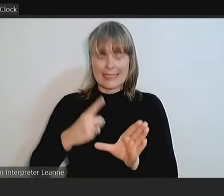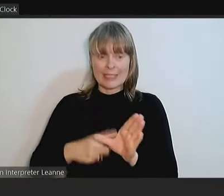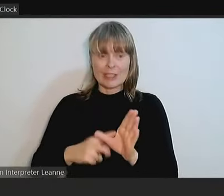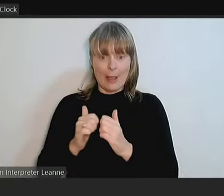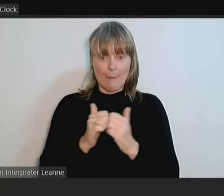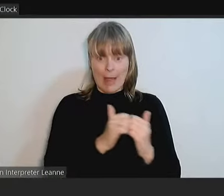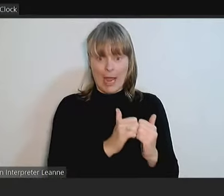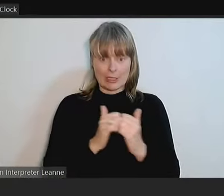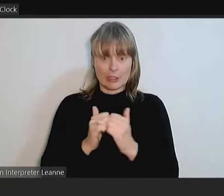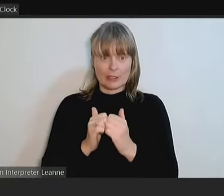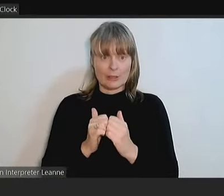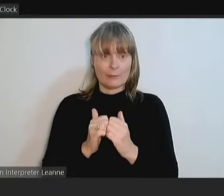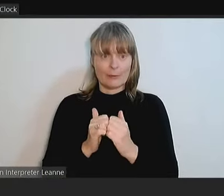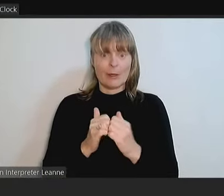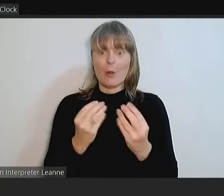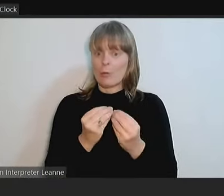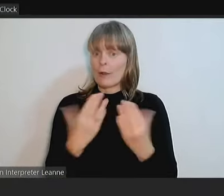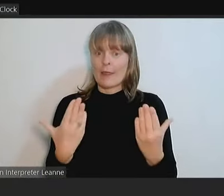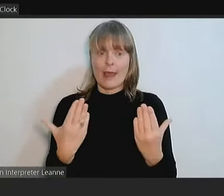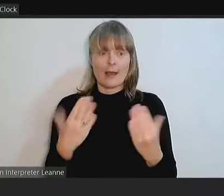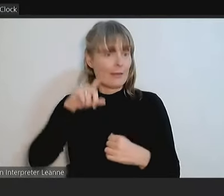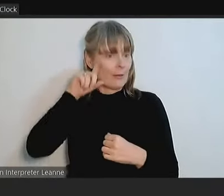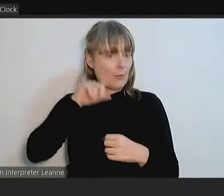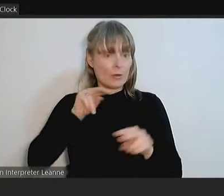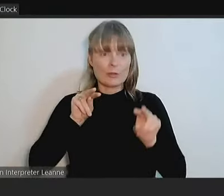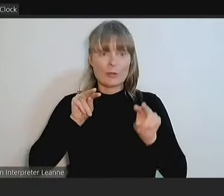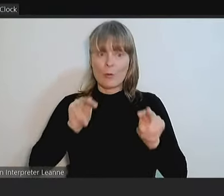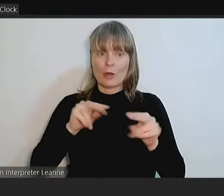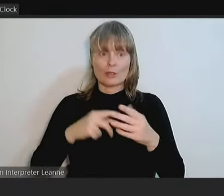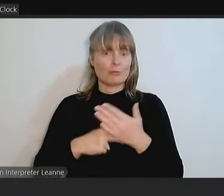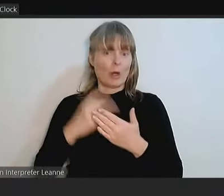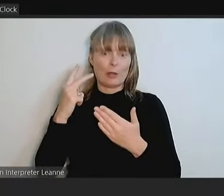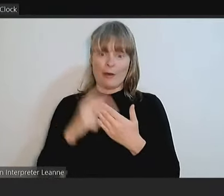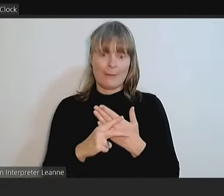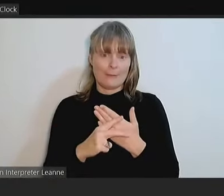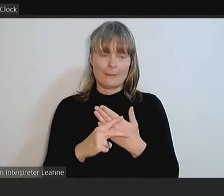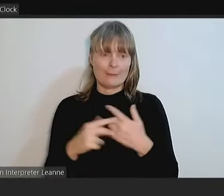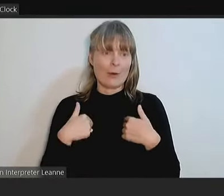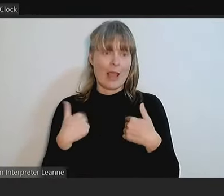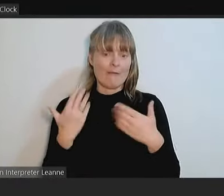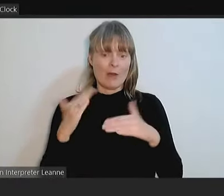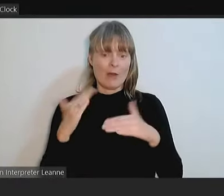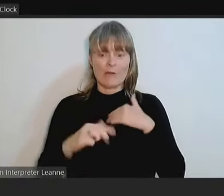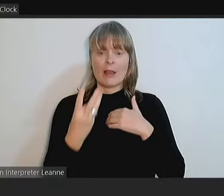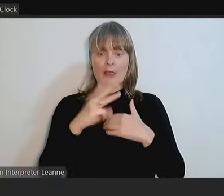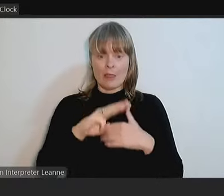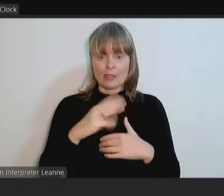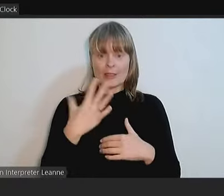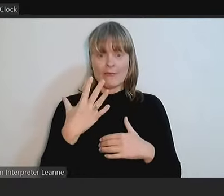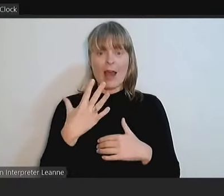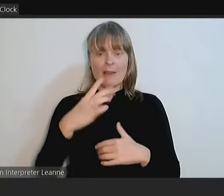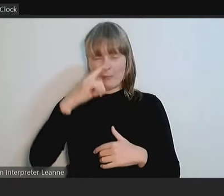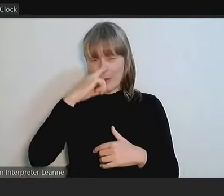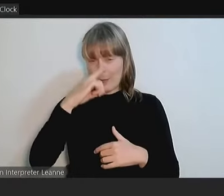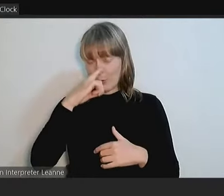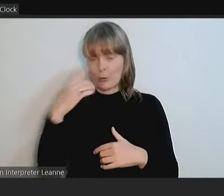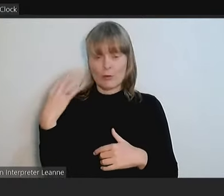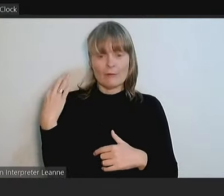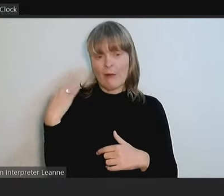the Water Watch program. We have over 35 dedicated citizen scientists who volunteer